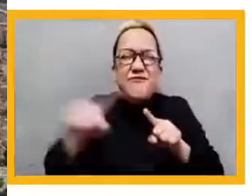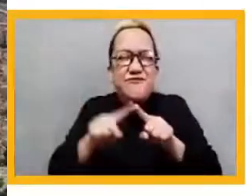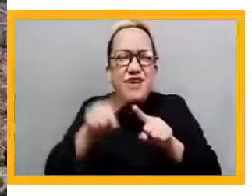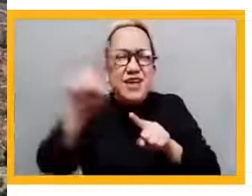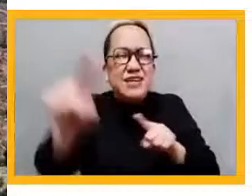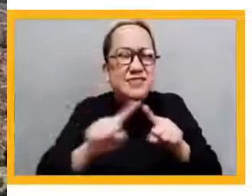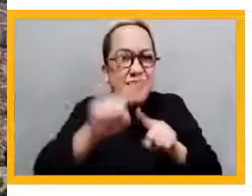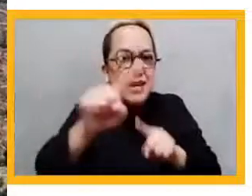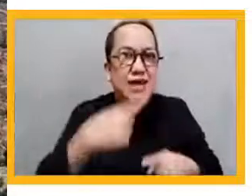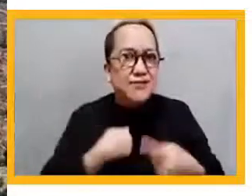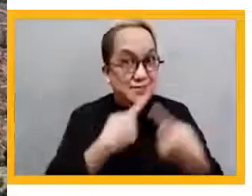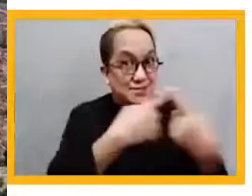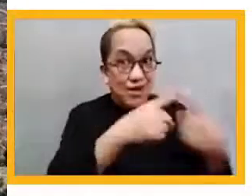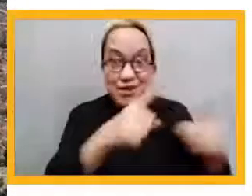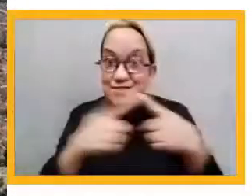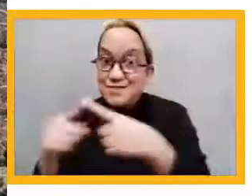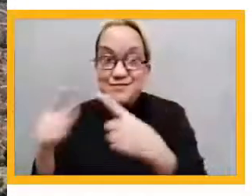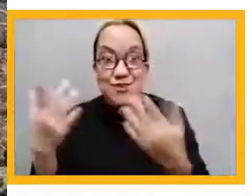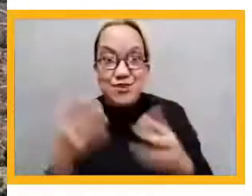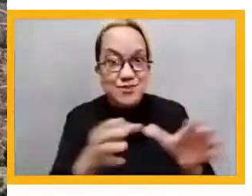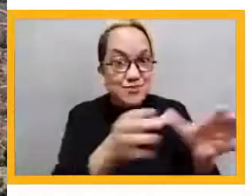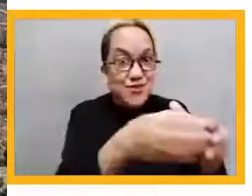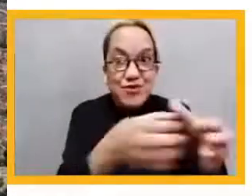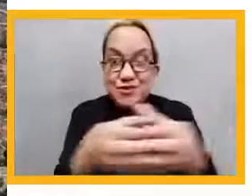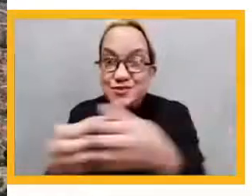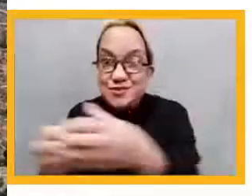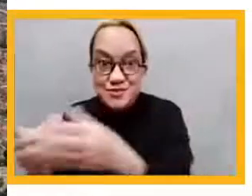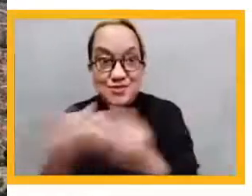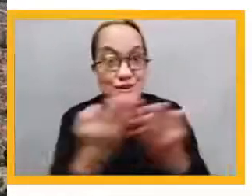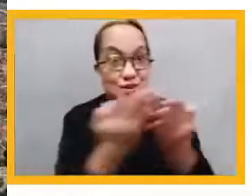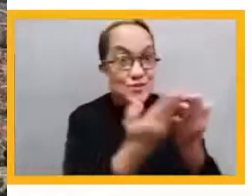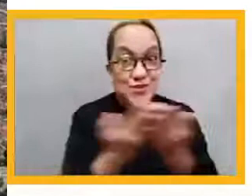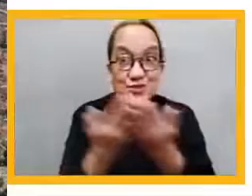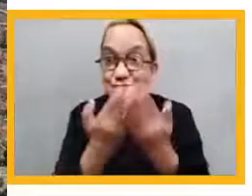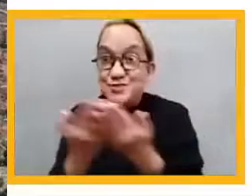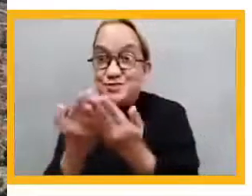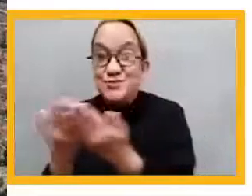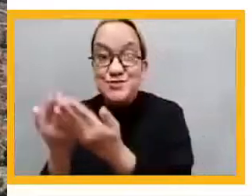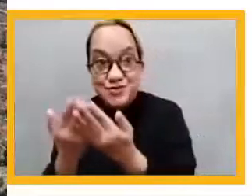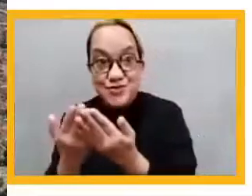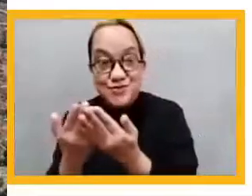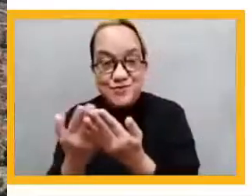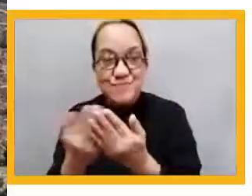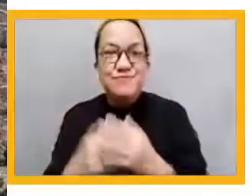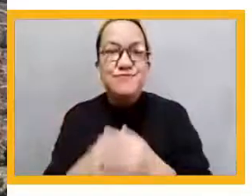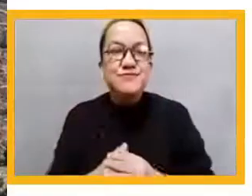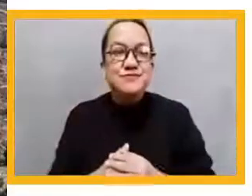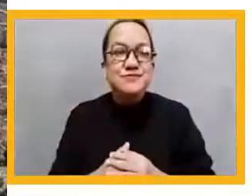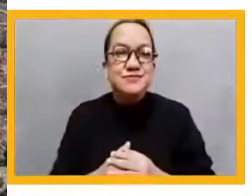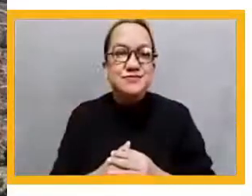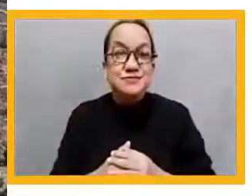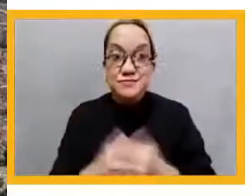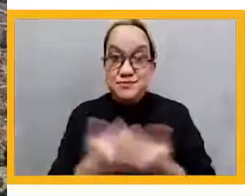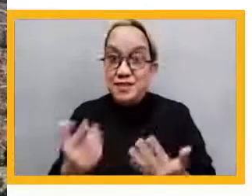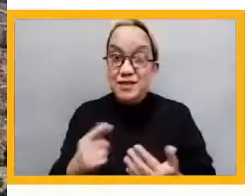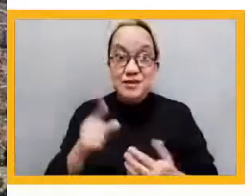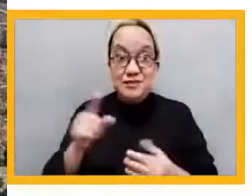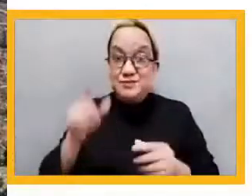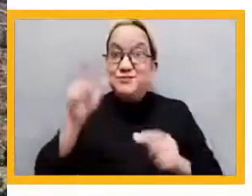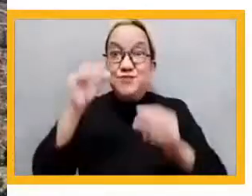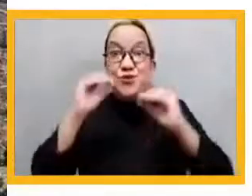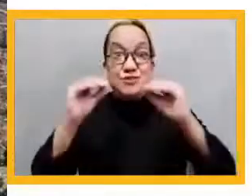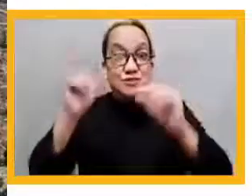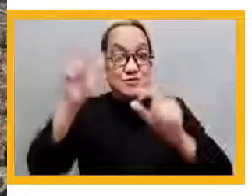we trained them. And at this moment, Vietnam has been implementing Escuela Nueva in all its territory, in the rural